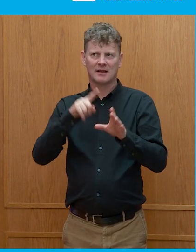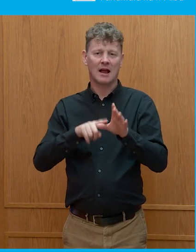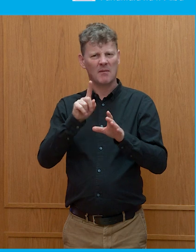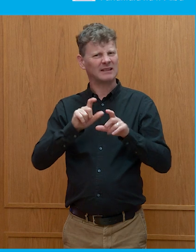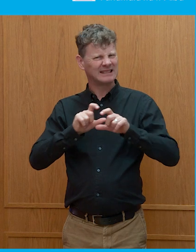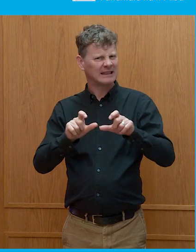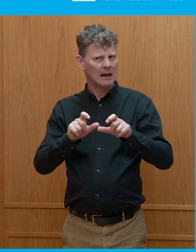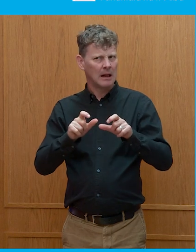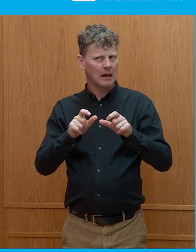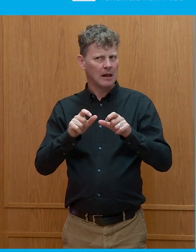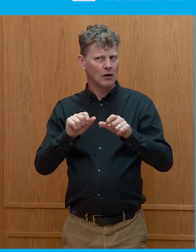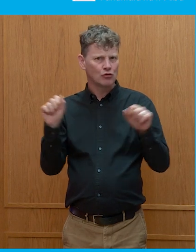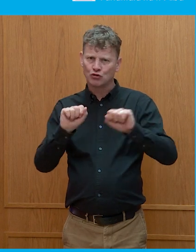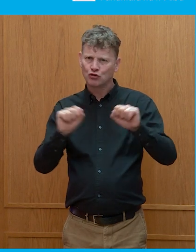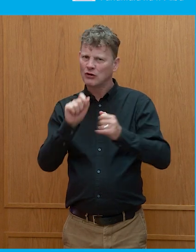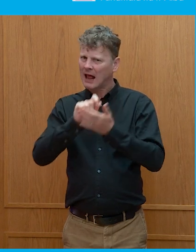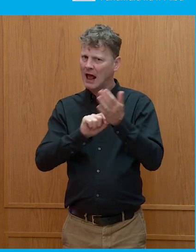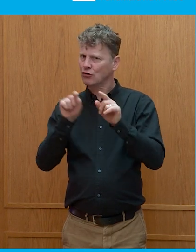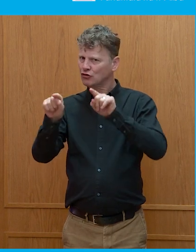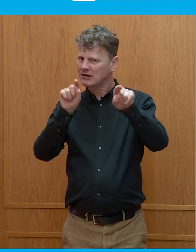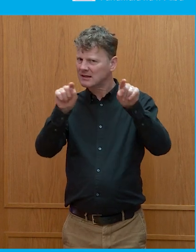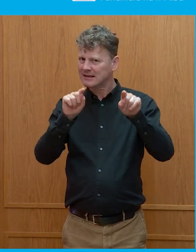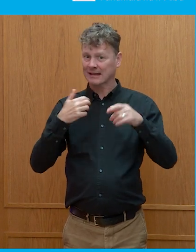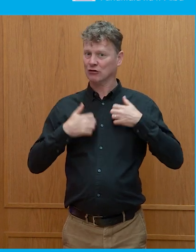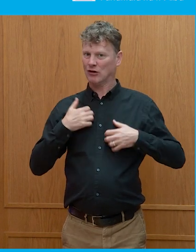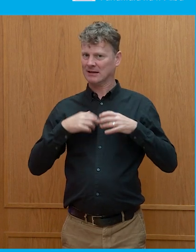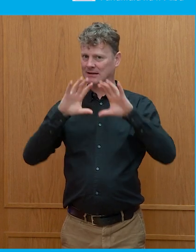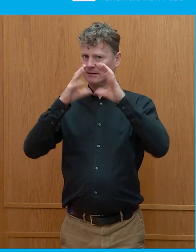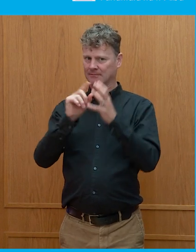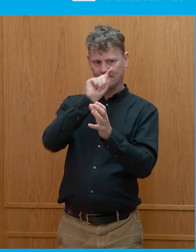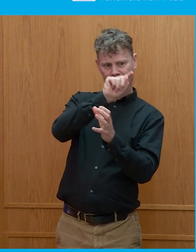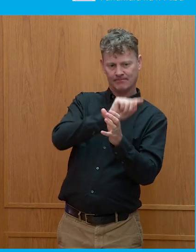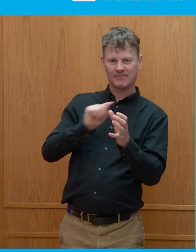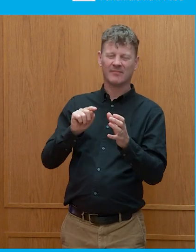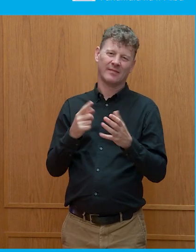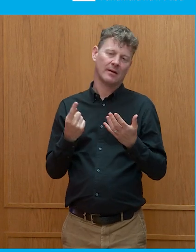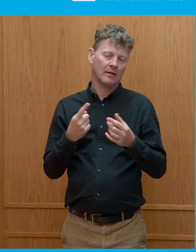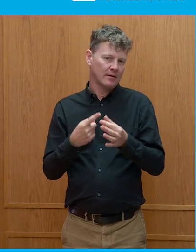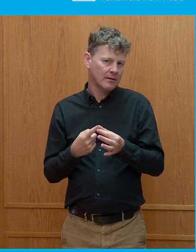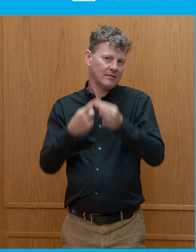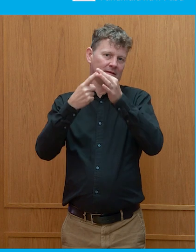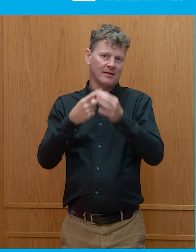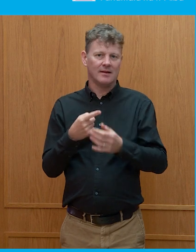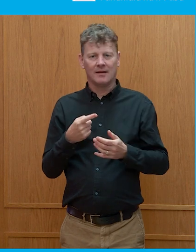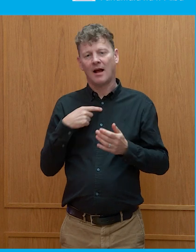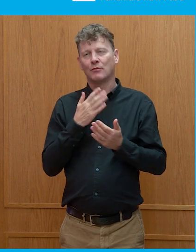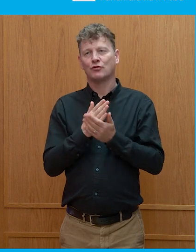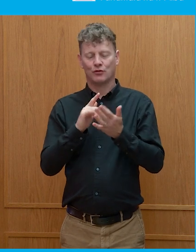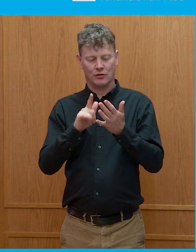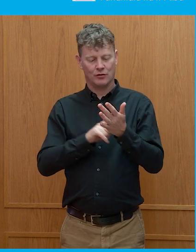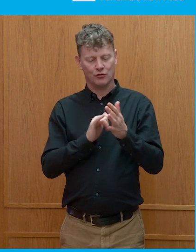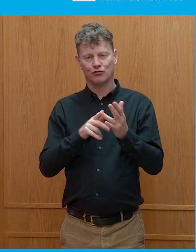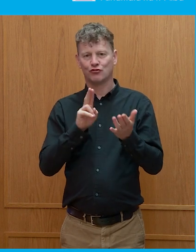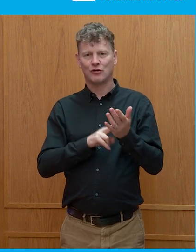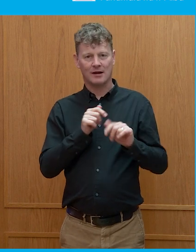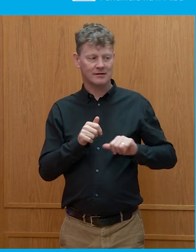actually quite a few really interesting elections to come this year. Most notably, the one I'm sure Jason will talk